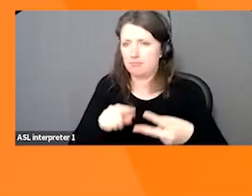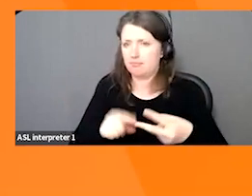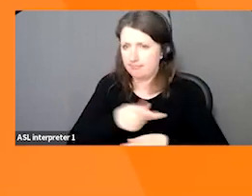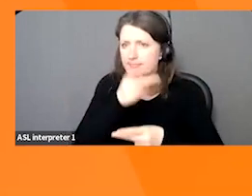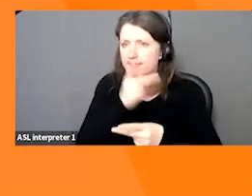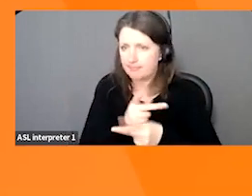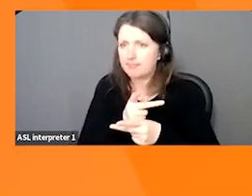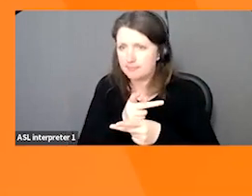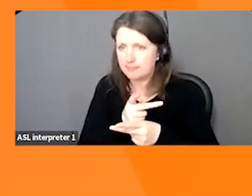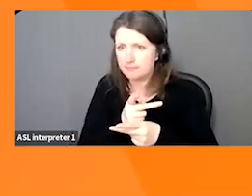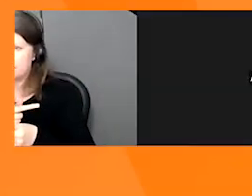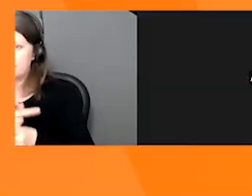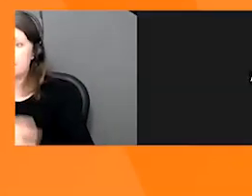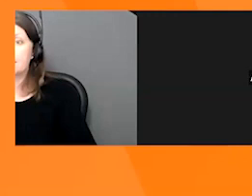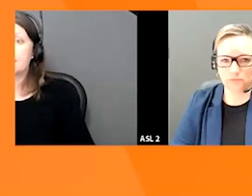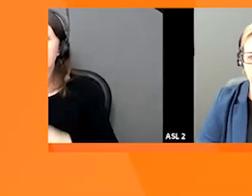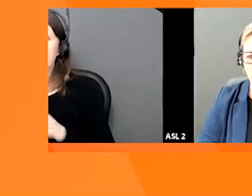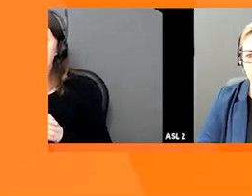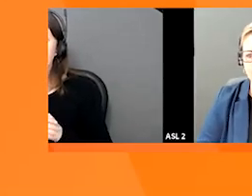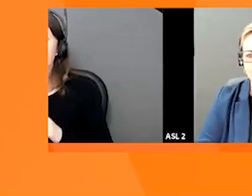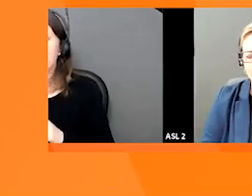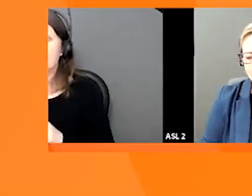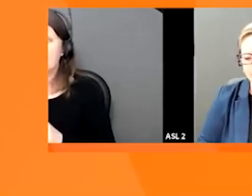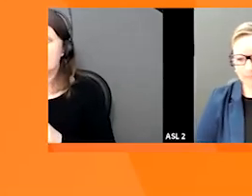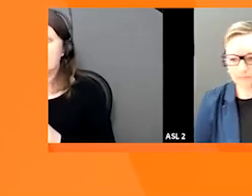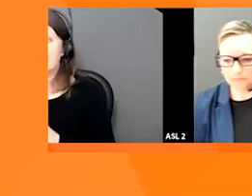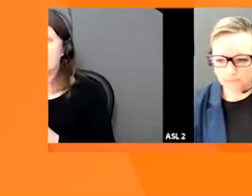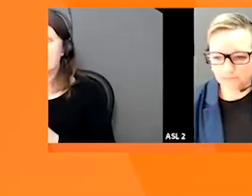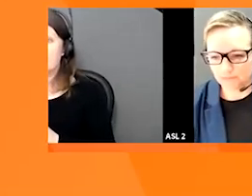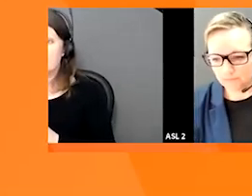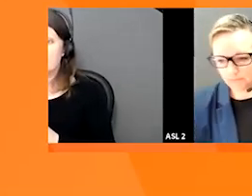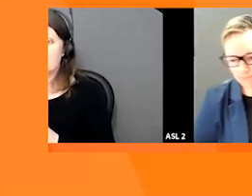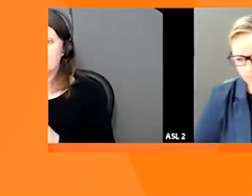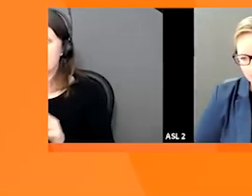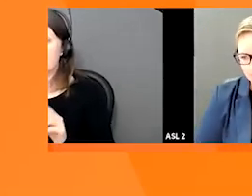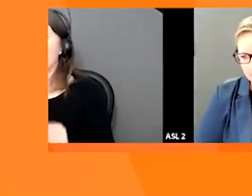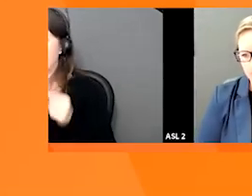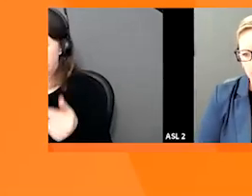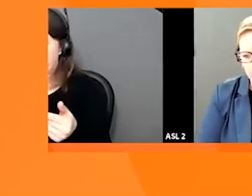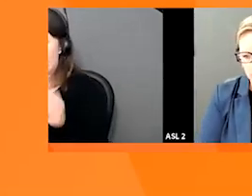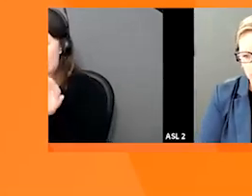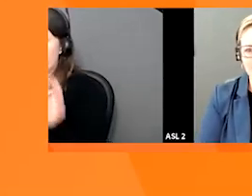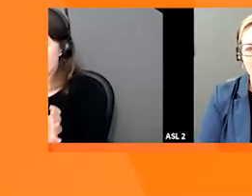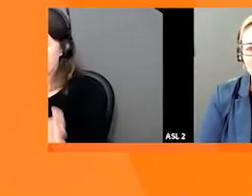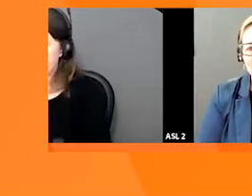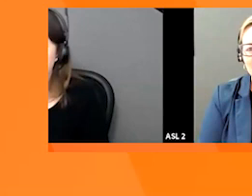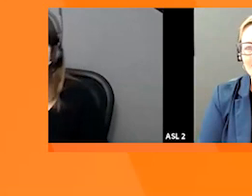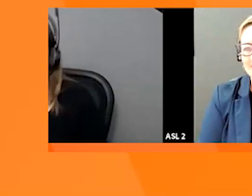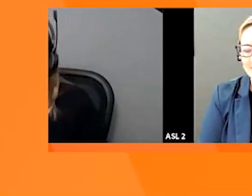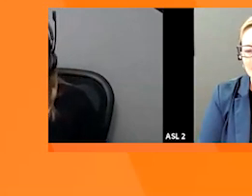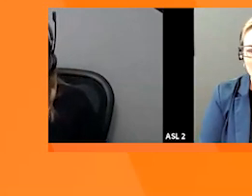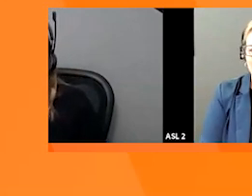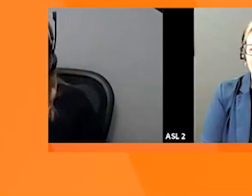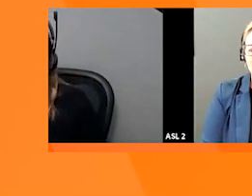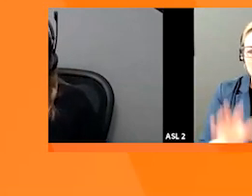Thank you again. Those are all the questions I'm seeing at the moment but I'd like to give it 30 seconds just